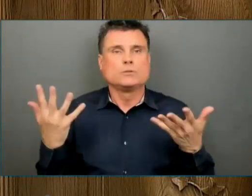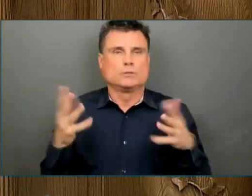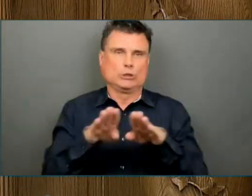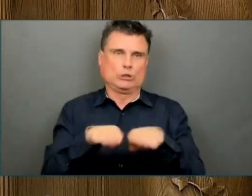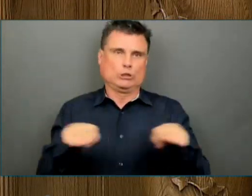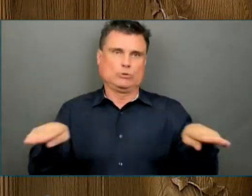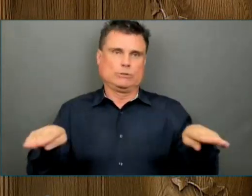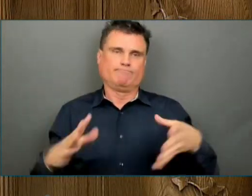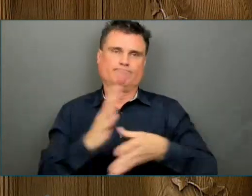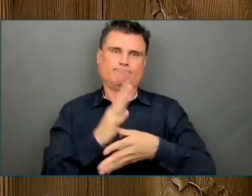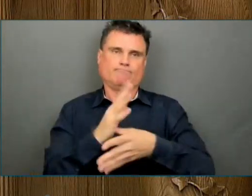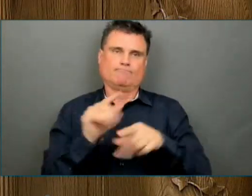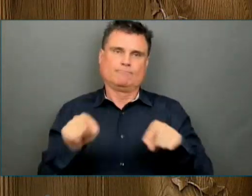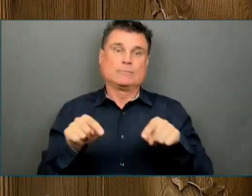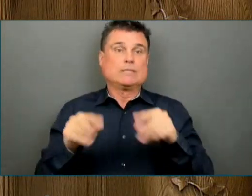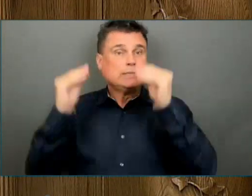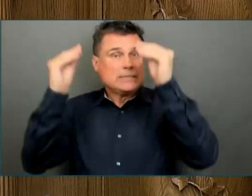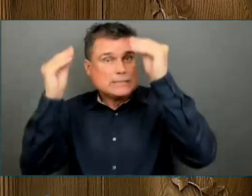and vice principals,